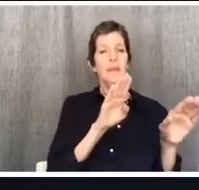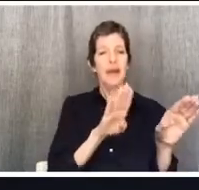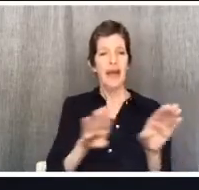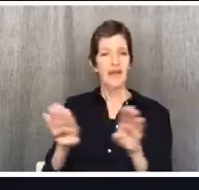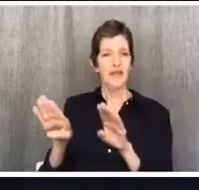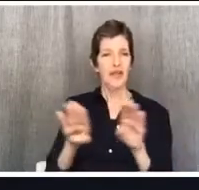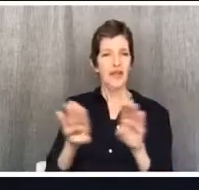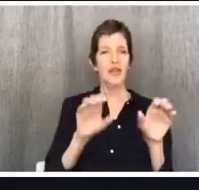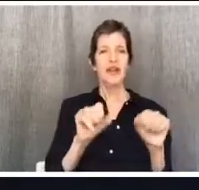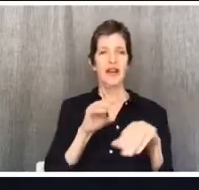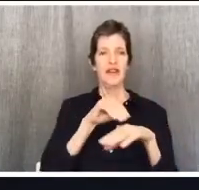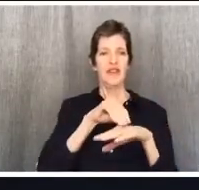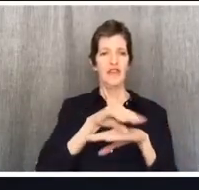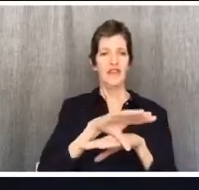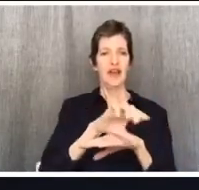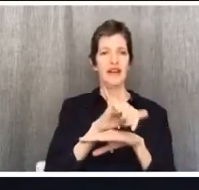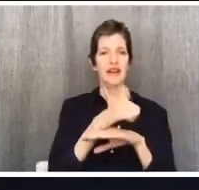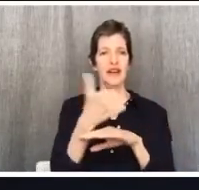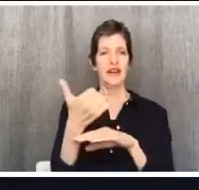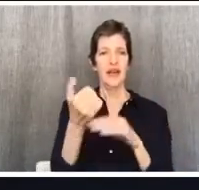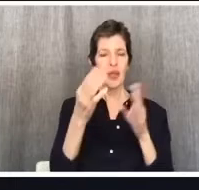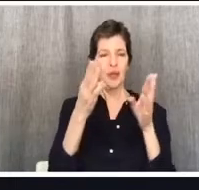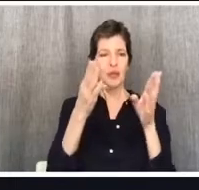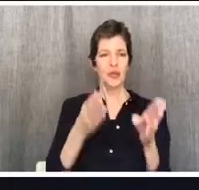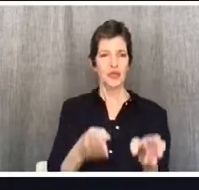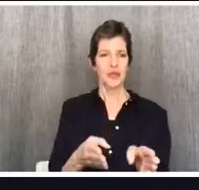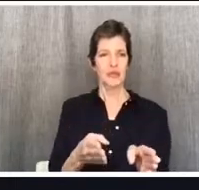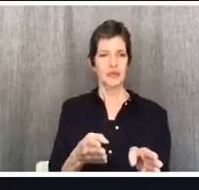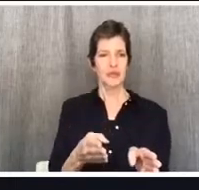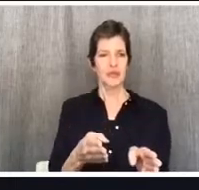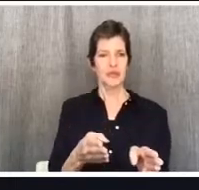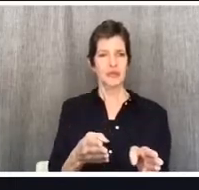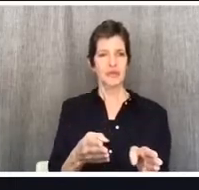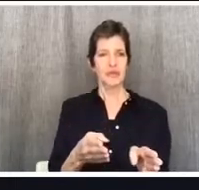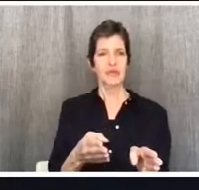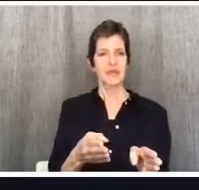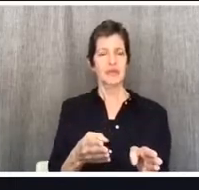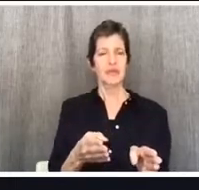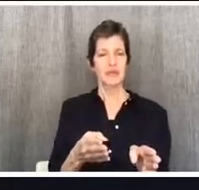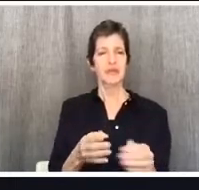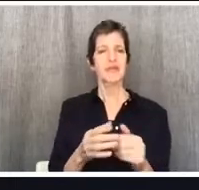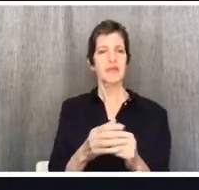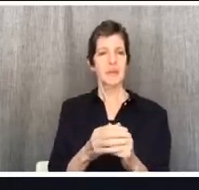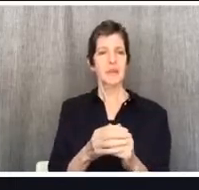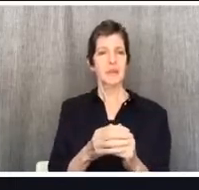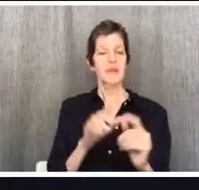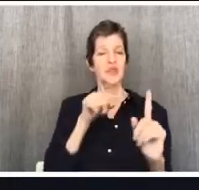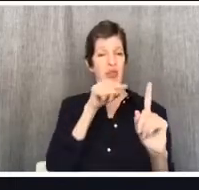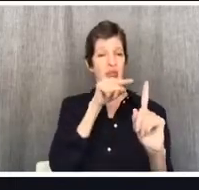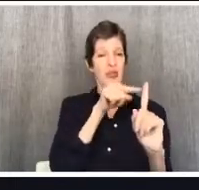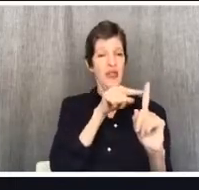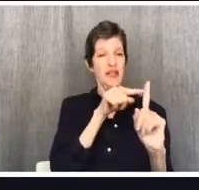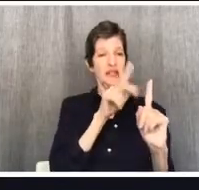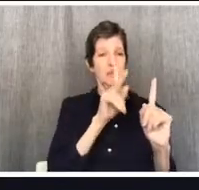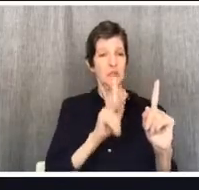or for the sake of the one who told you that the meat was sacrificed to idols, for the sake of conscience, his, not yours, don't eat the meat.